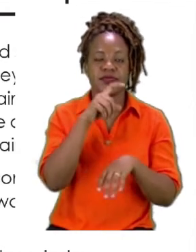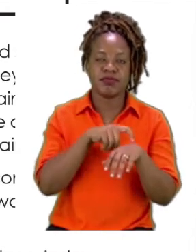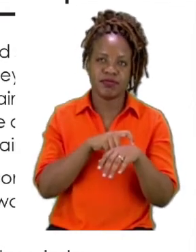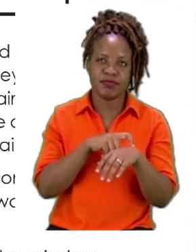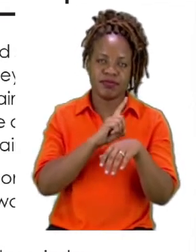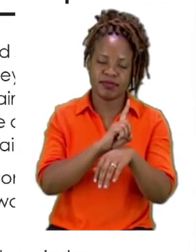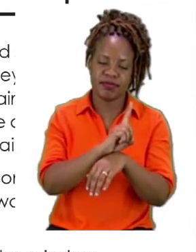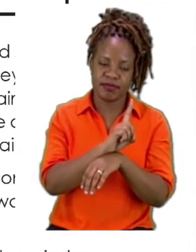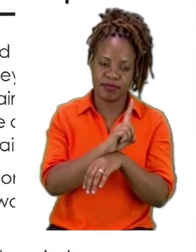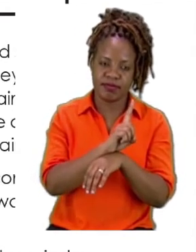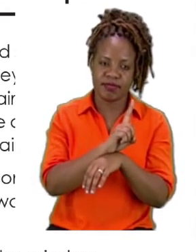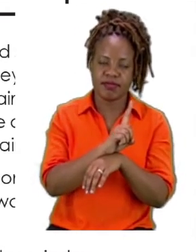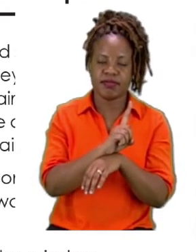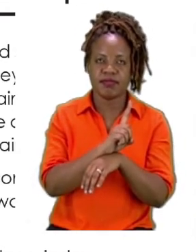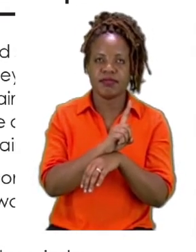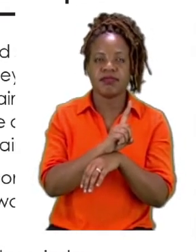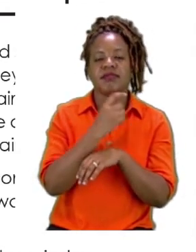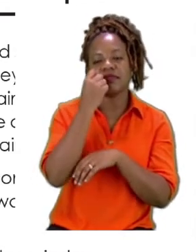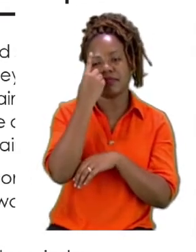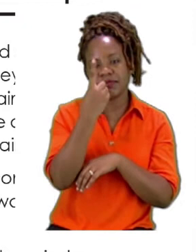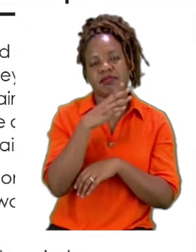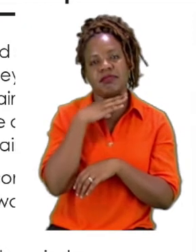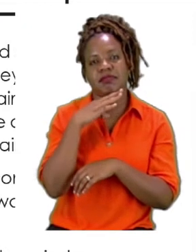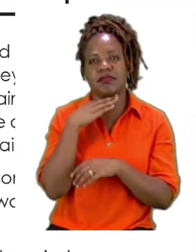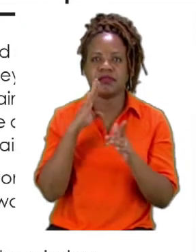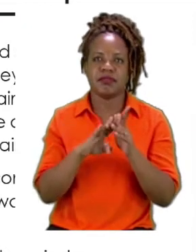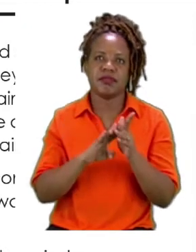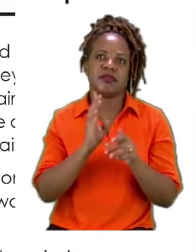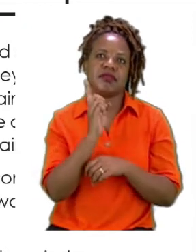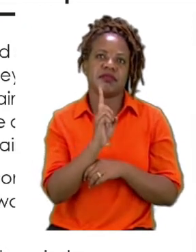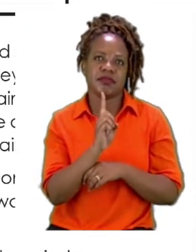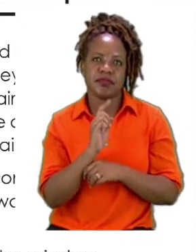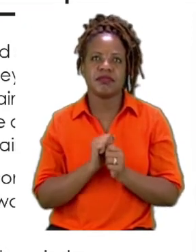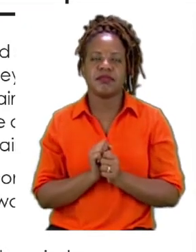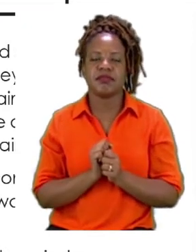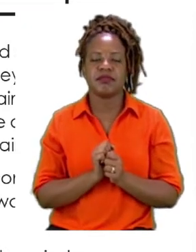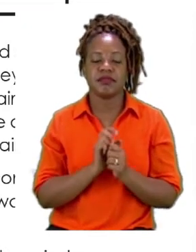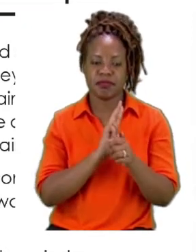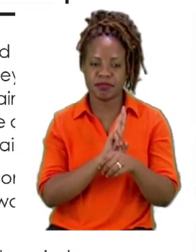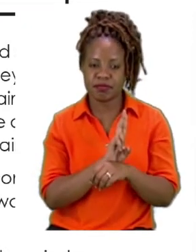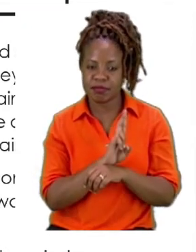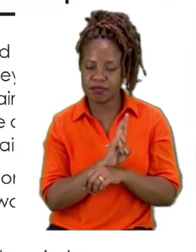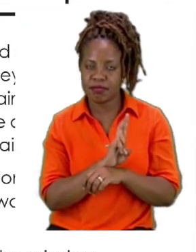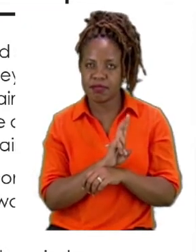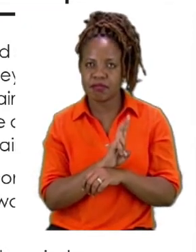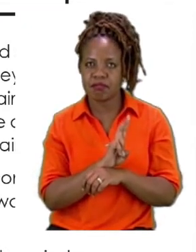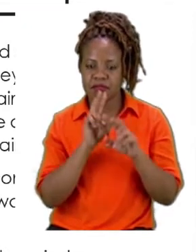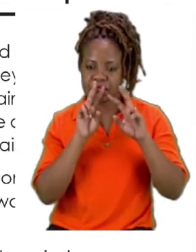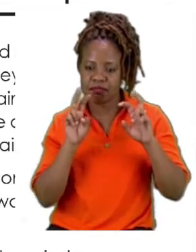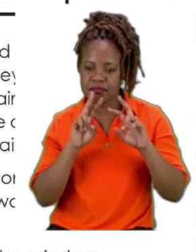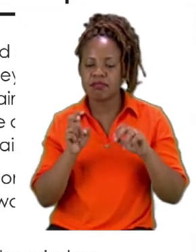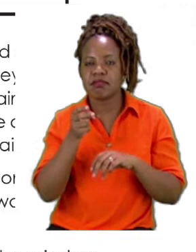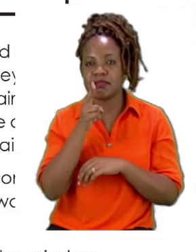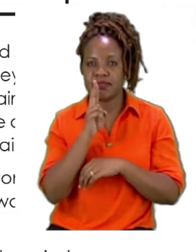time is to understand what it is talking about. The second is to try and find our answers and then the third is